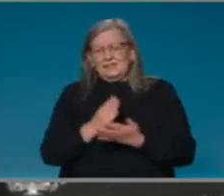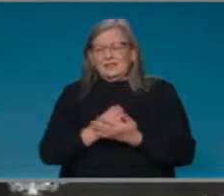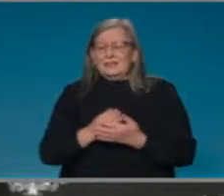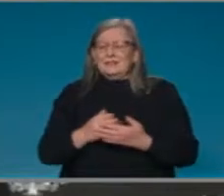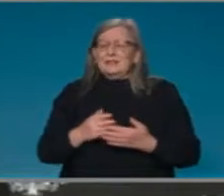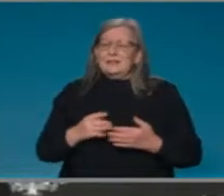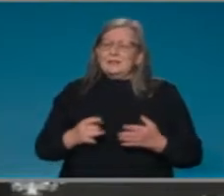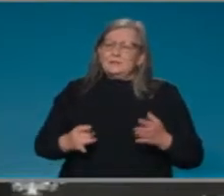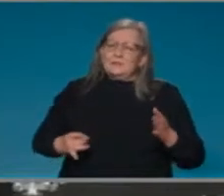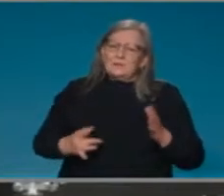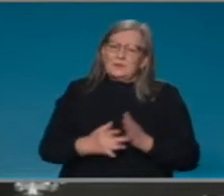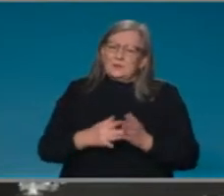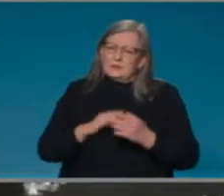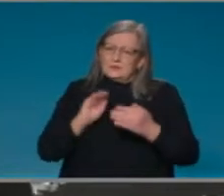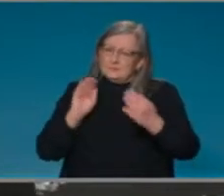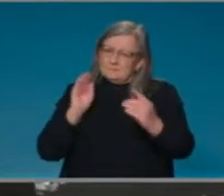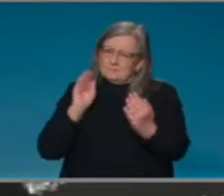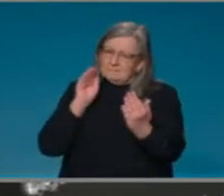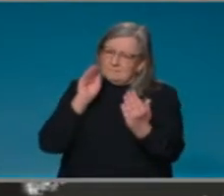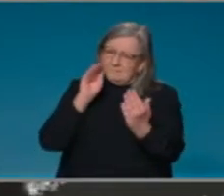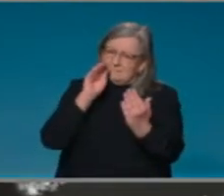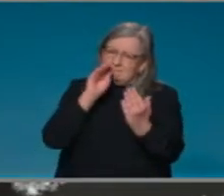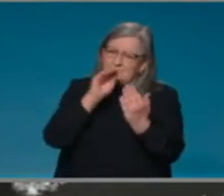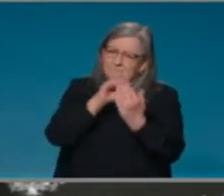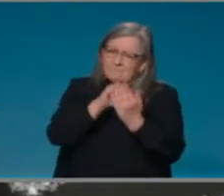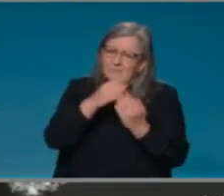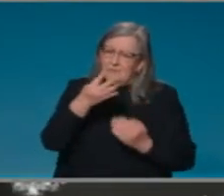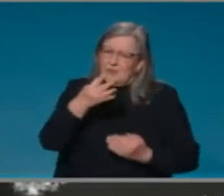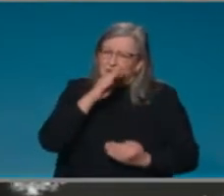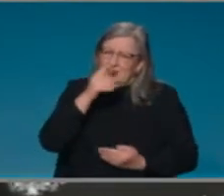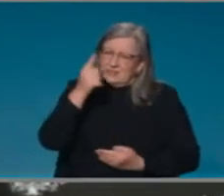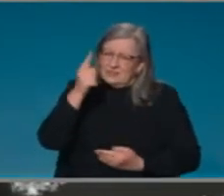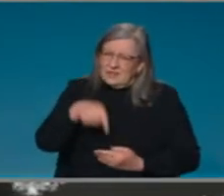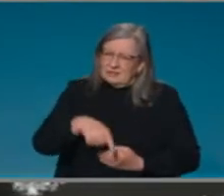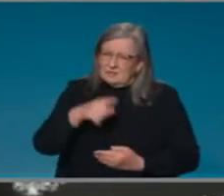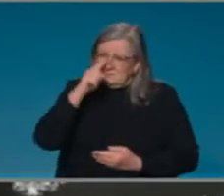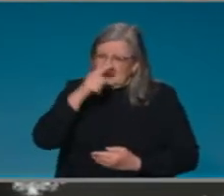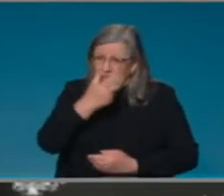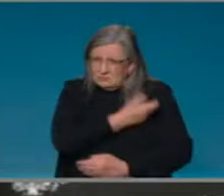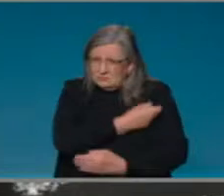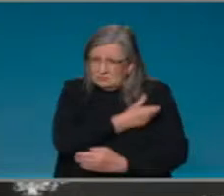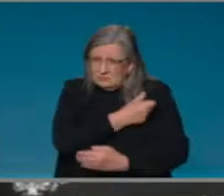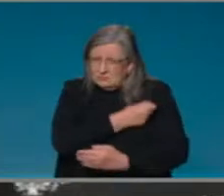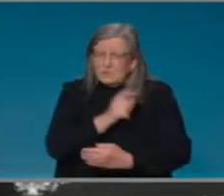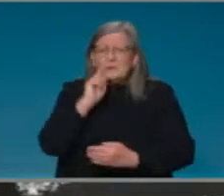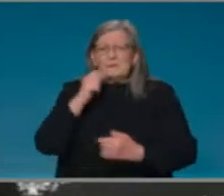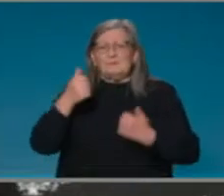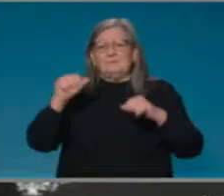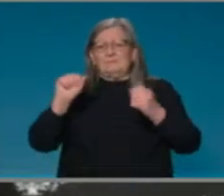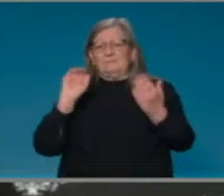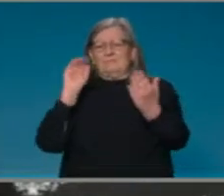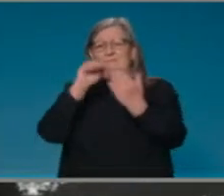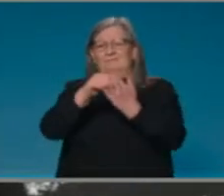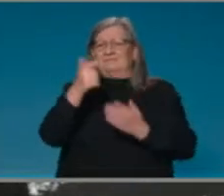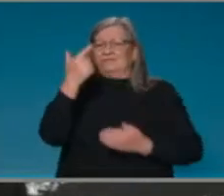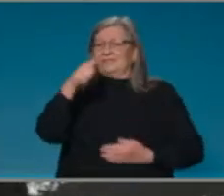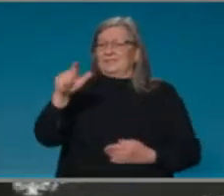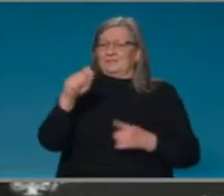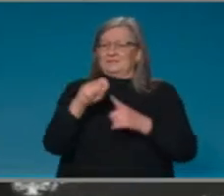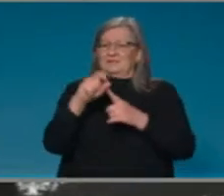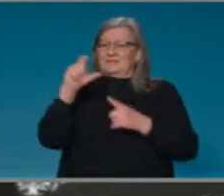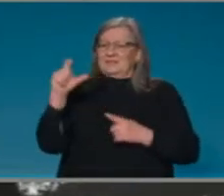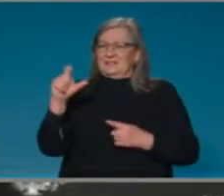Less than 400,000 Australians needed to reach the 70% first dose mark. And